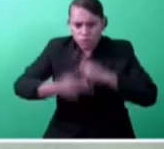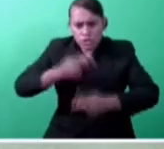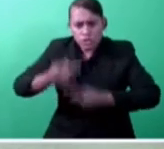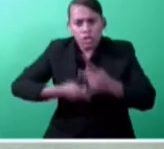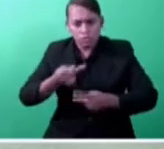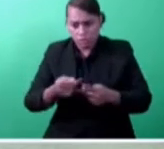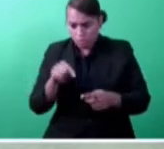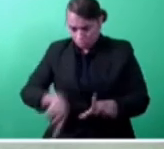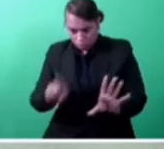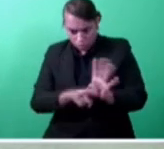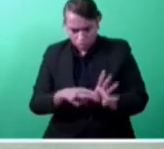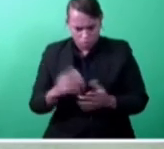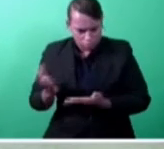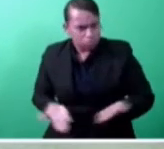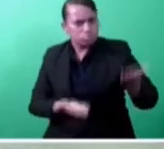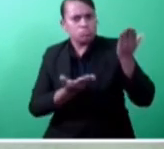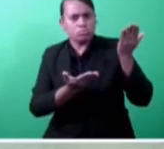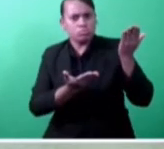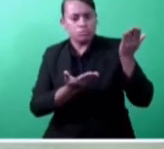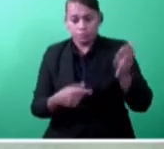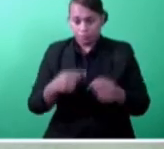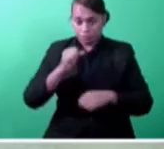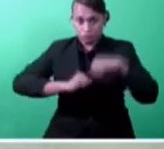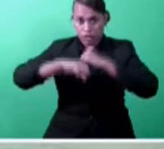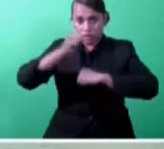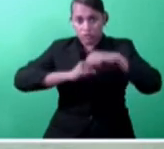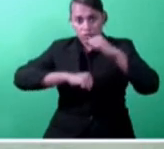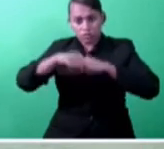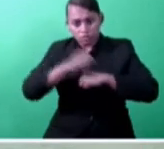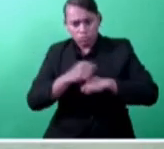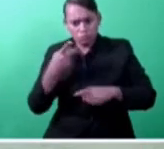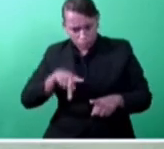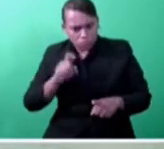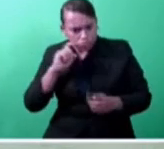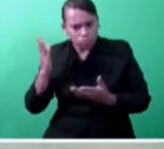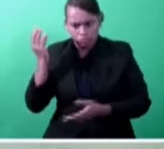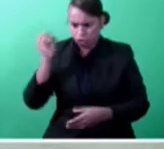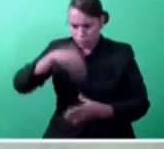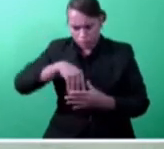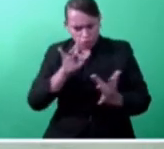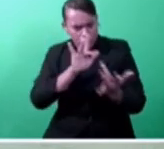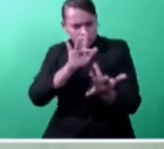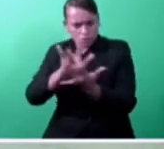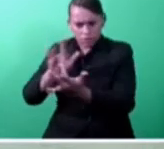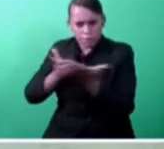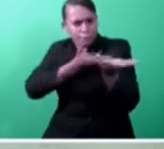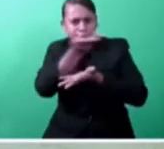and approval for construction permits will be brought online and by September 2021,